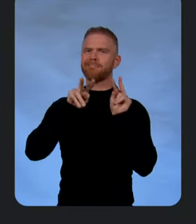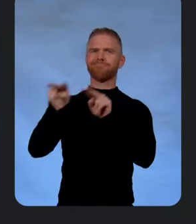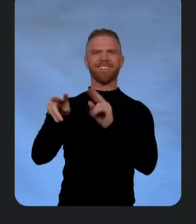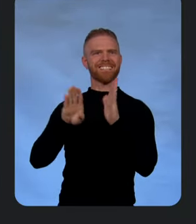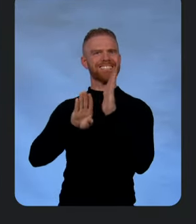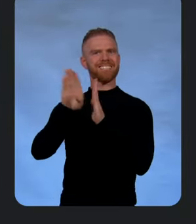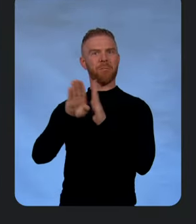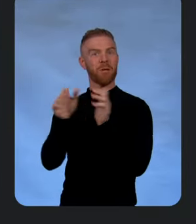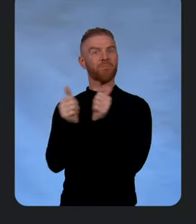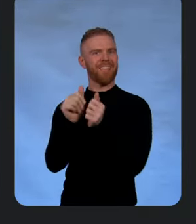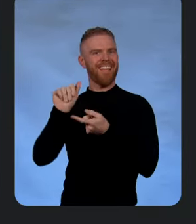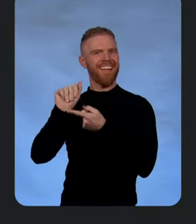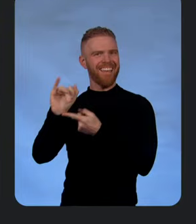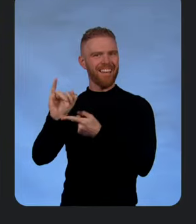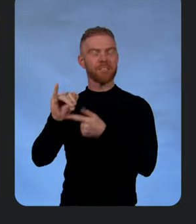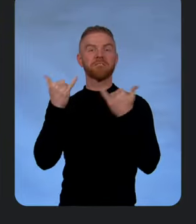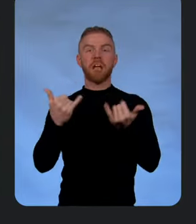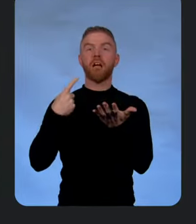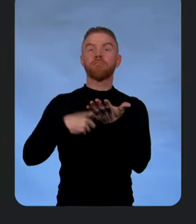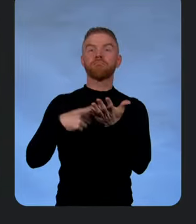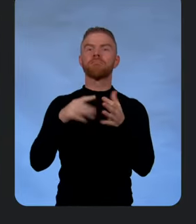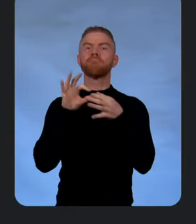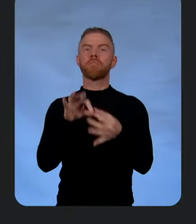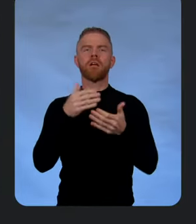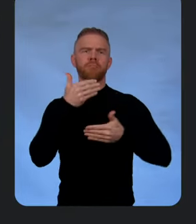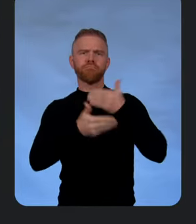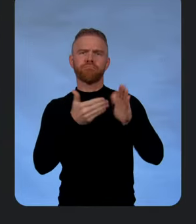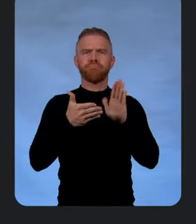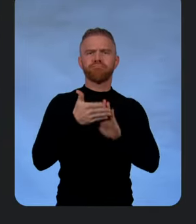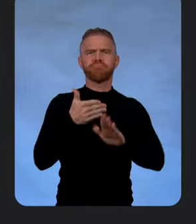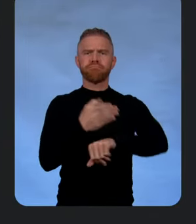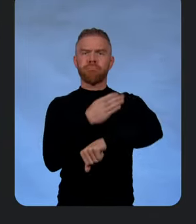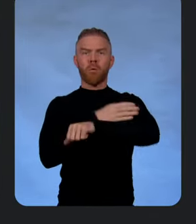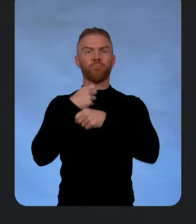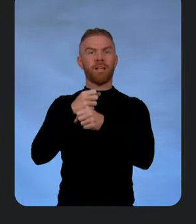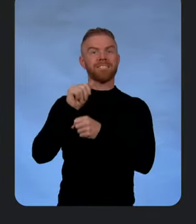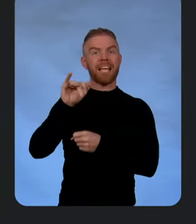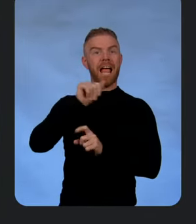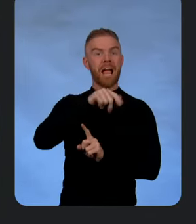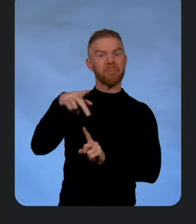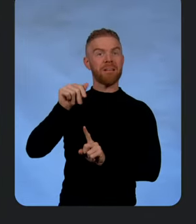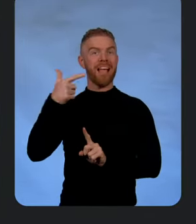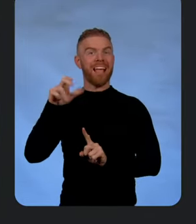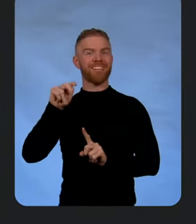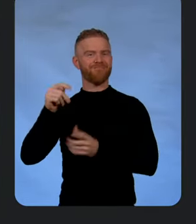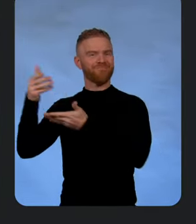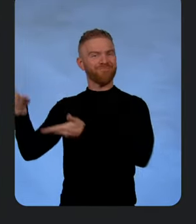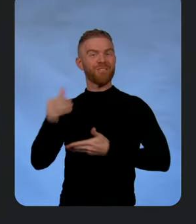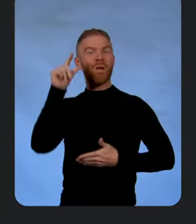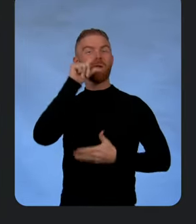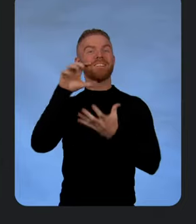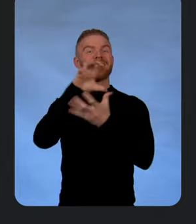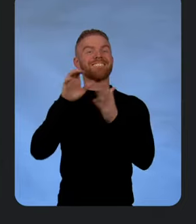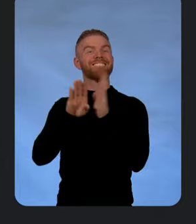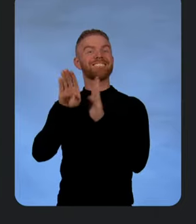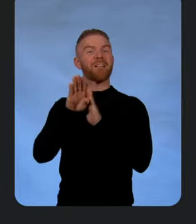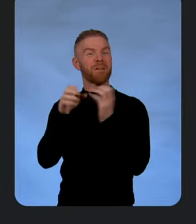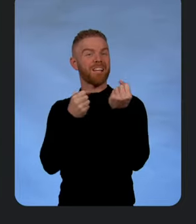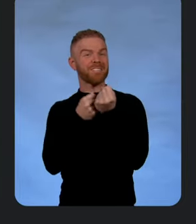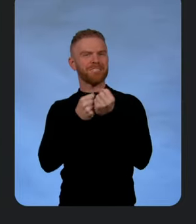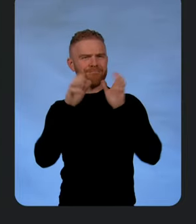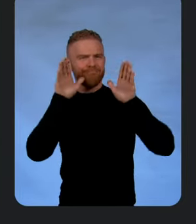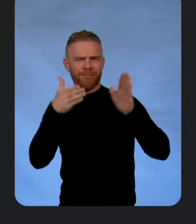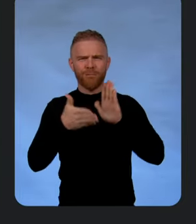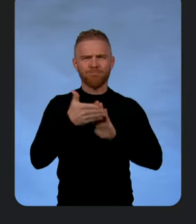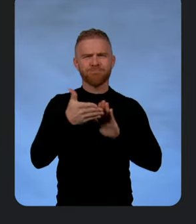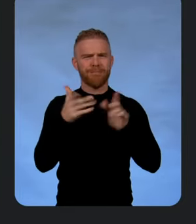talk through running and improving our production AI apps, please help me welcome Google Cloud developer advocate focused on running things at scale. And she's